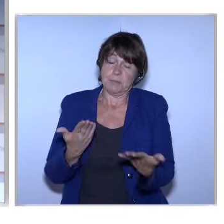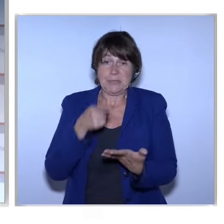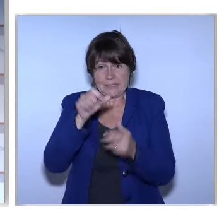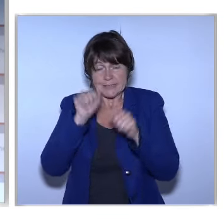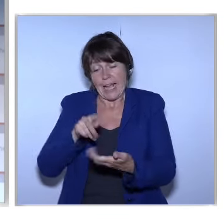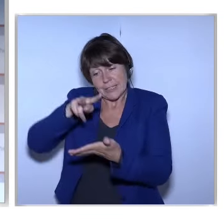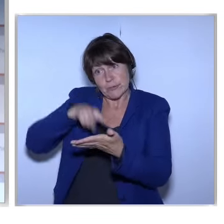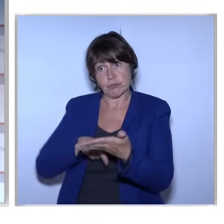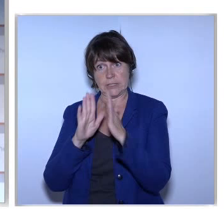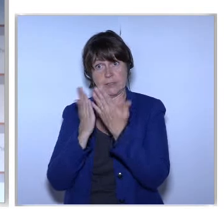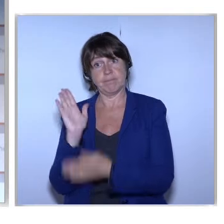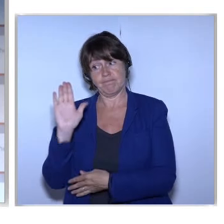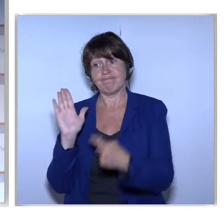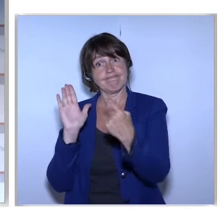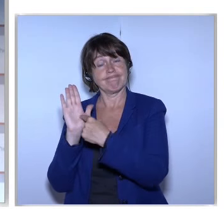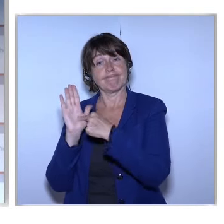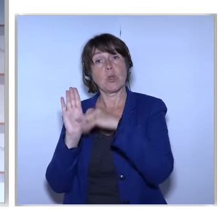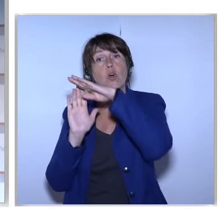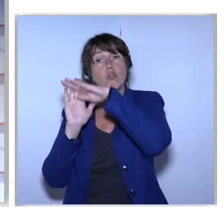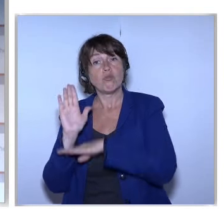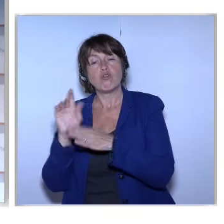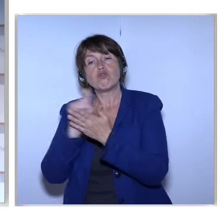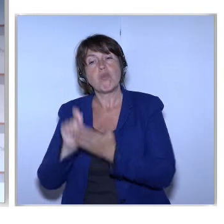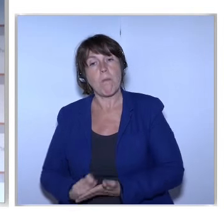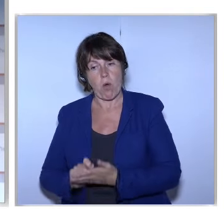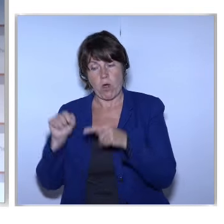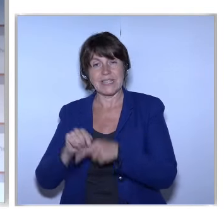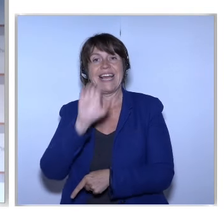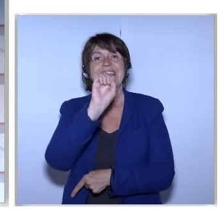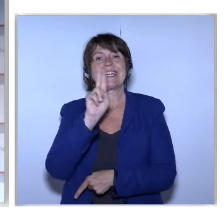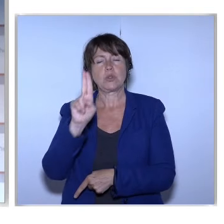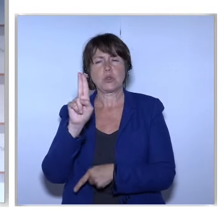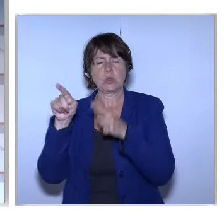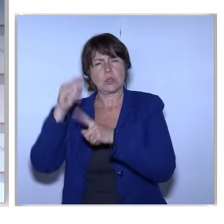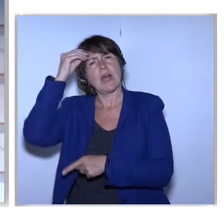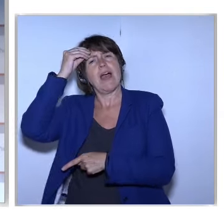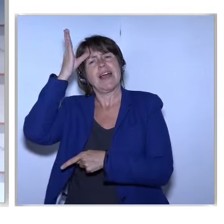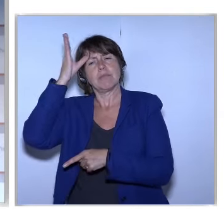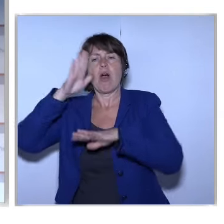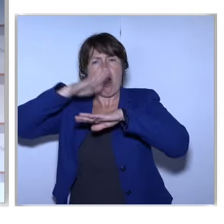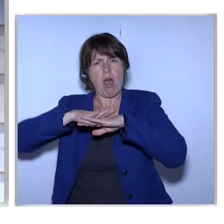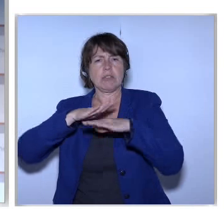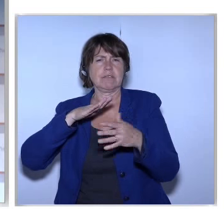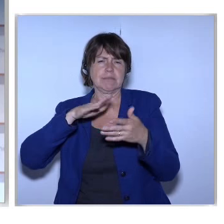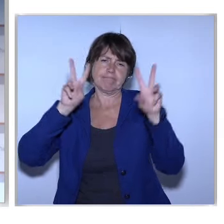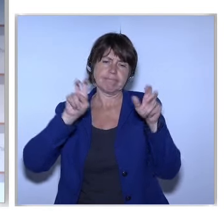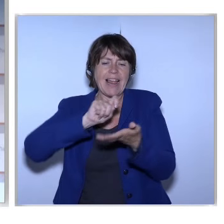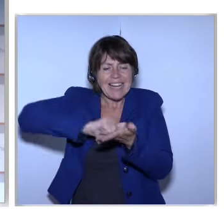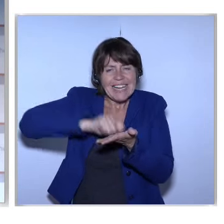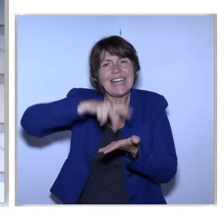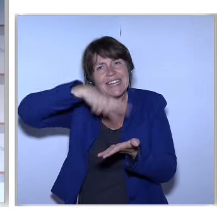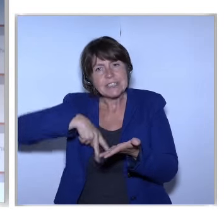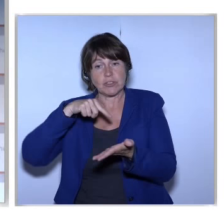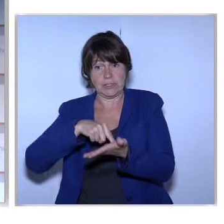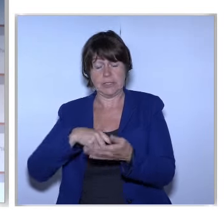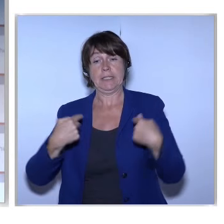The Final Report Of The EU High Level Group Of Experts On Literacy That I Had An Honor To Chair